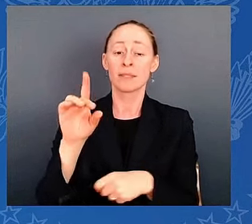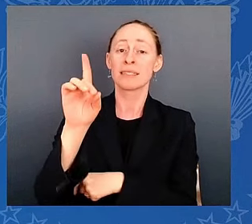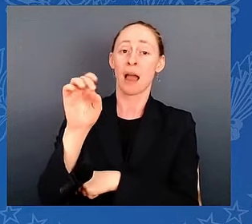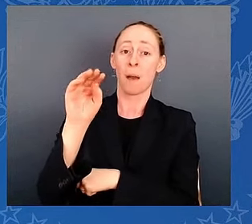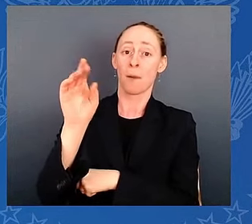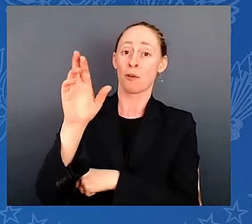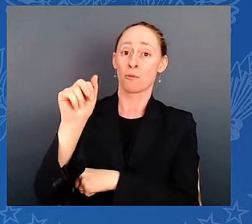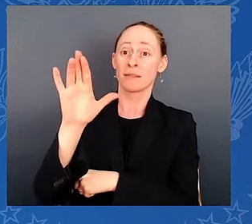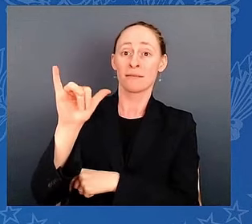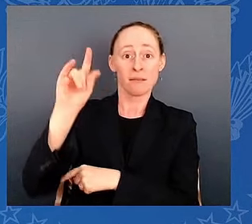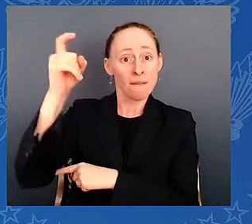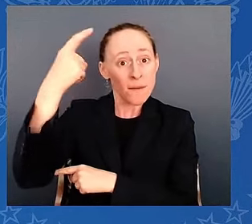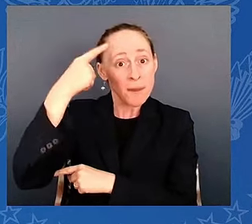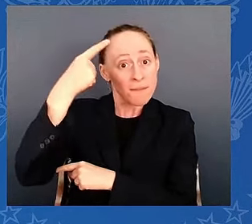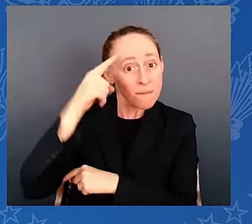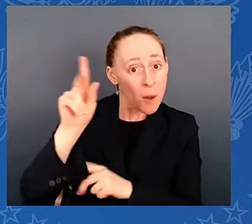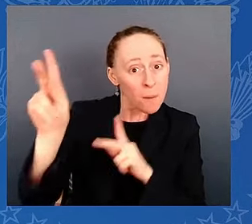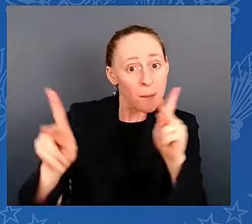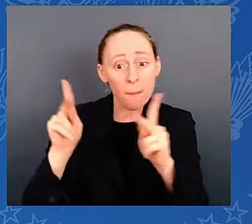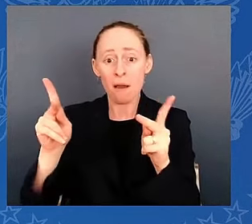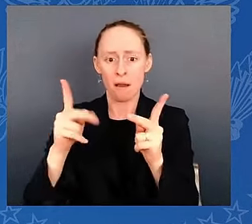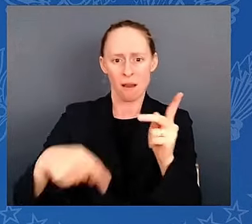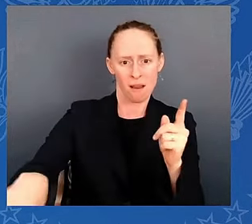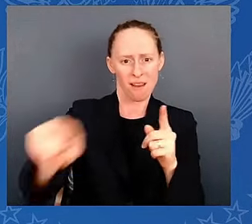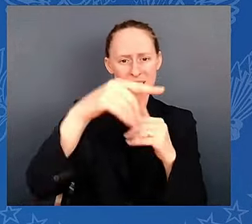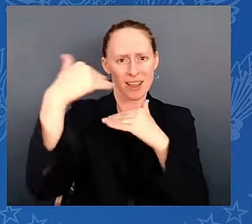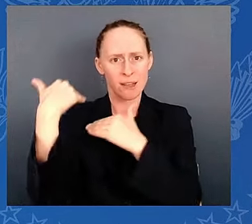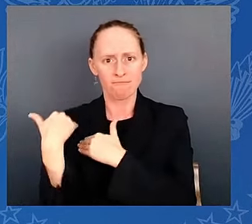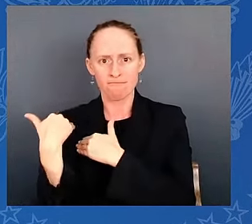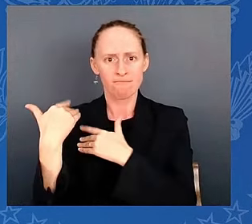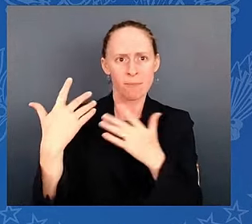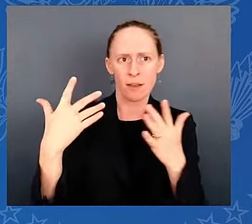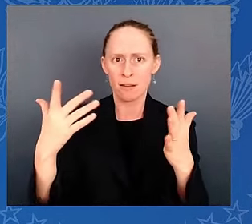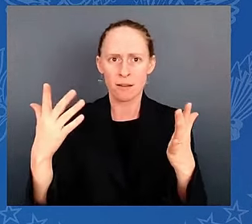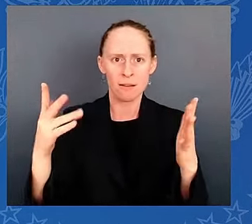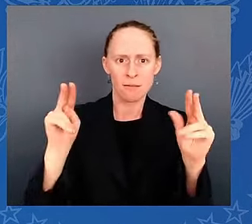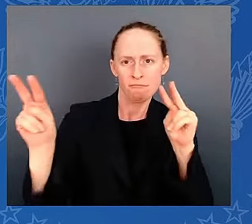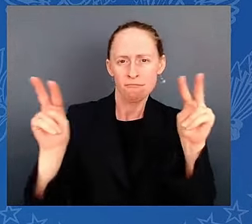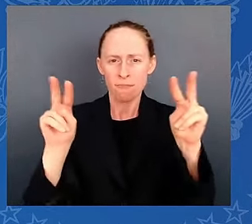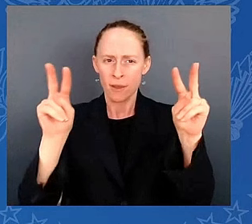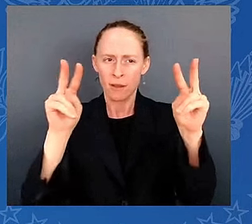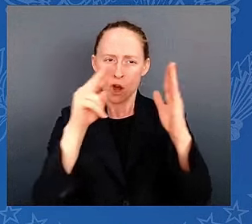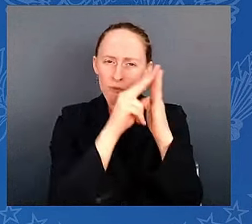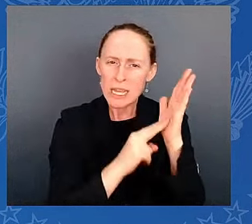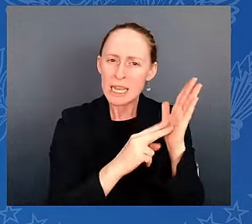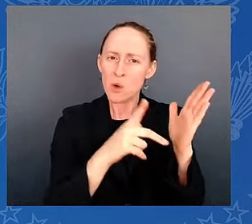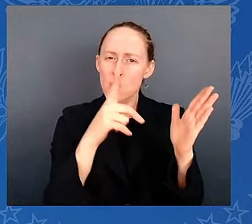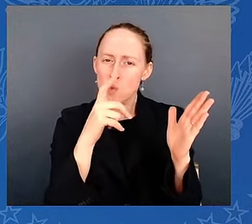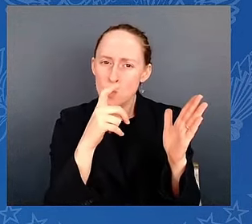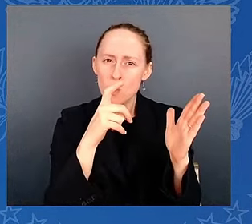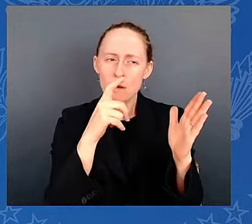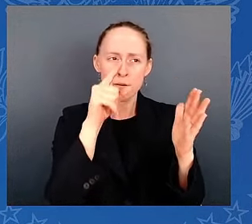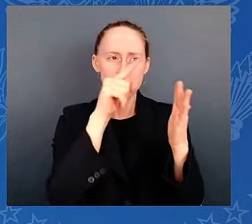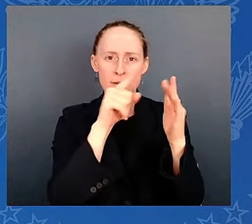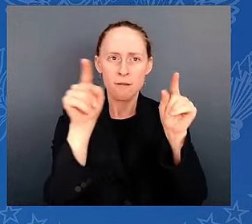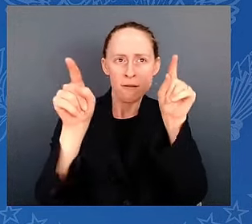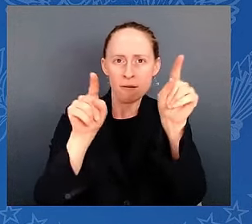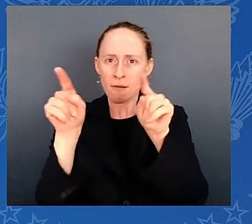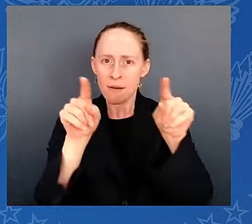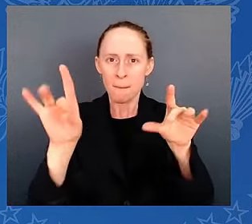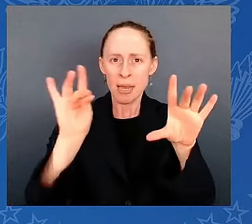records, the issues, the agenda, the vision for America. But in America, we resolve our difference at the battle box.